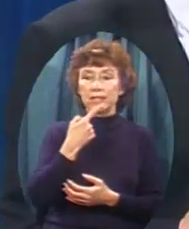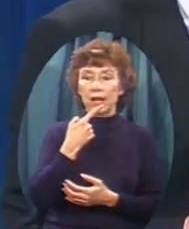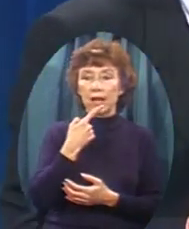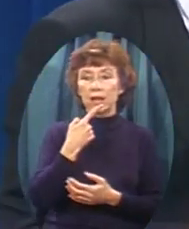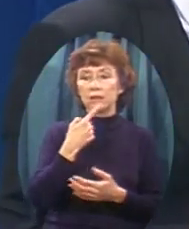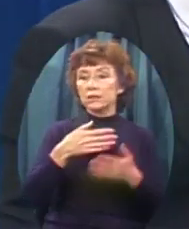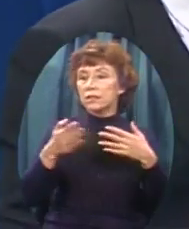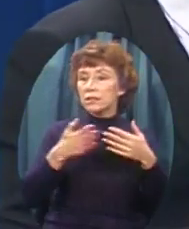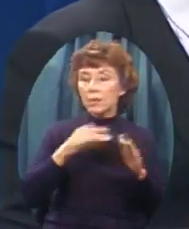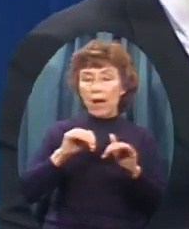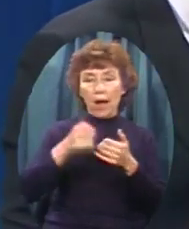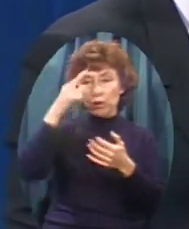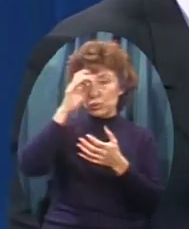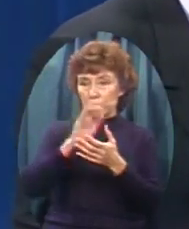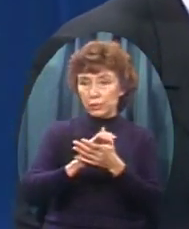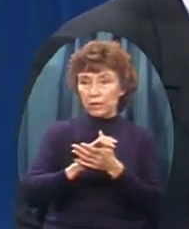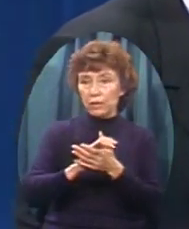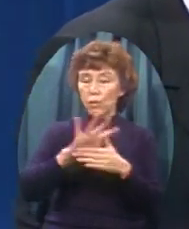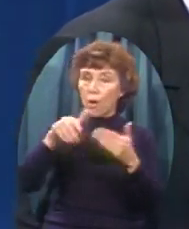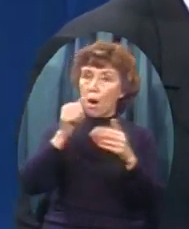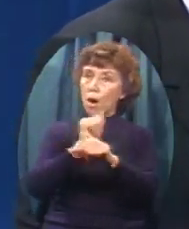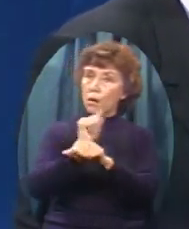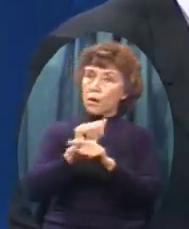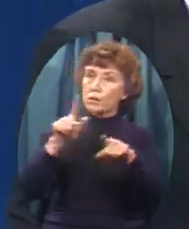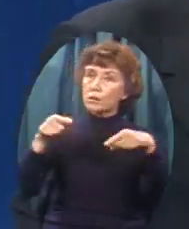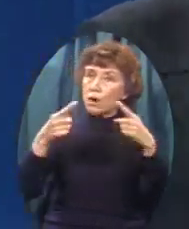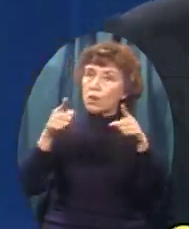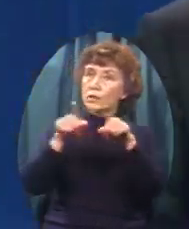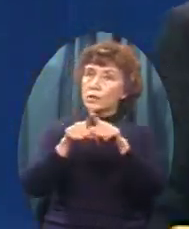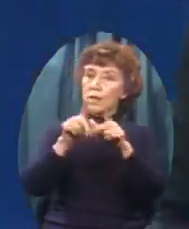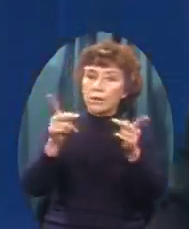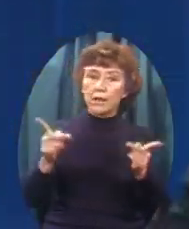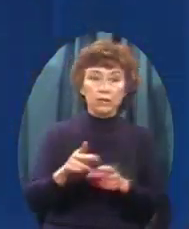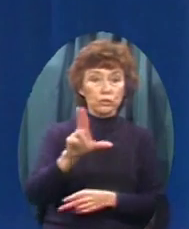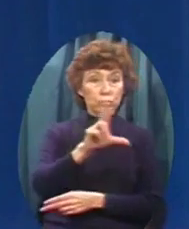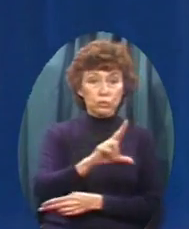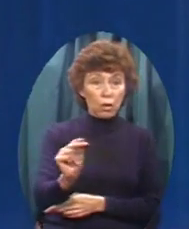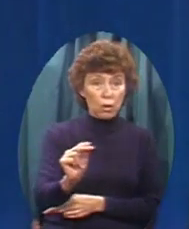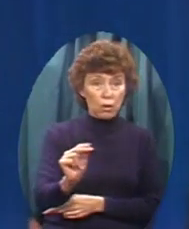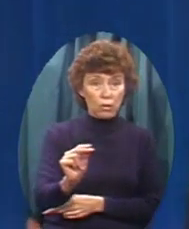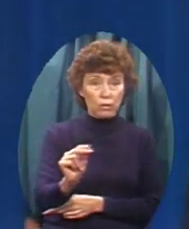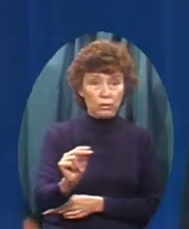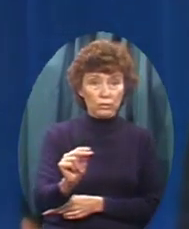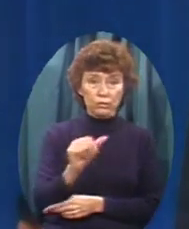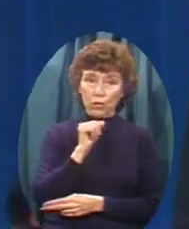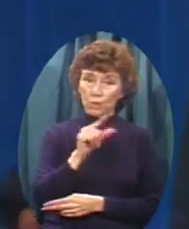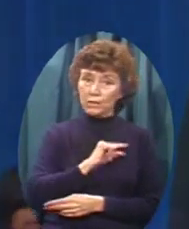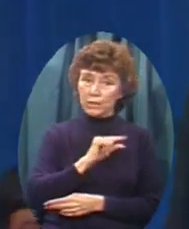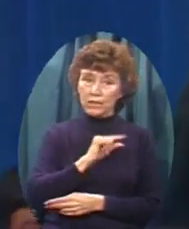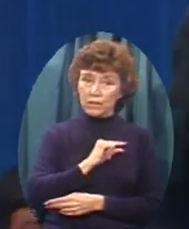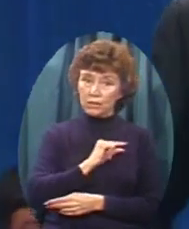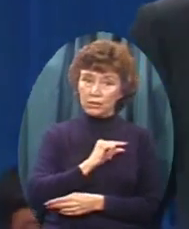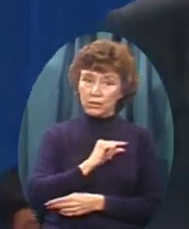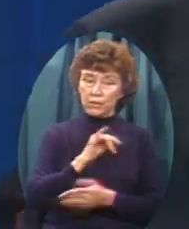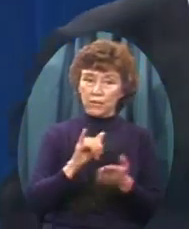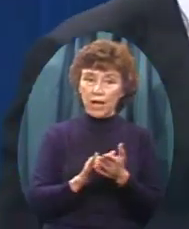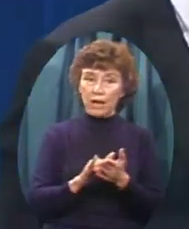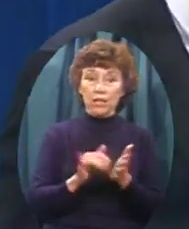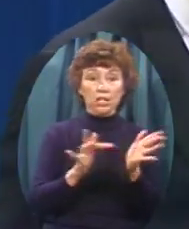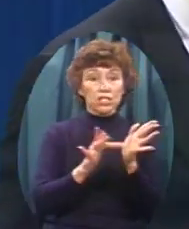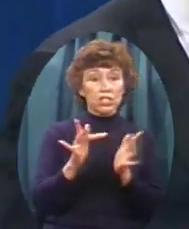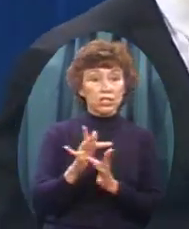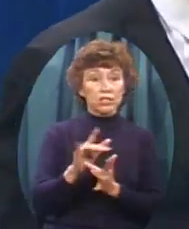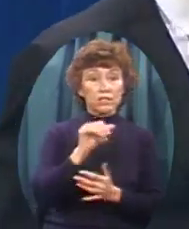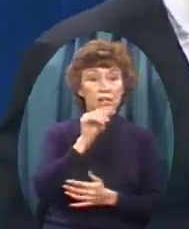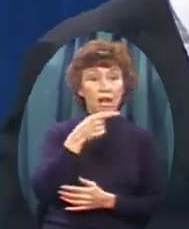lead to heaven We're all working For the same place Don't you ever be guilty Of that kind of compromise Jesus didn't say I